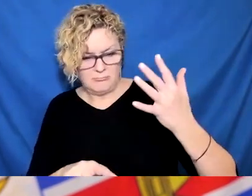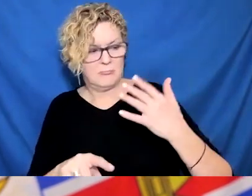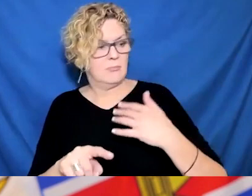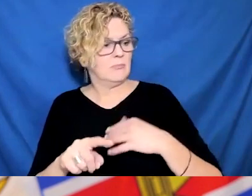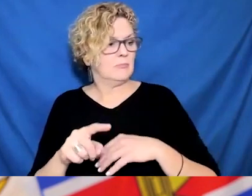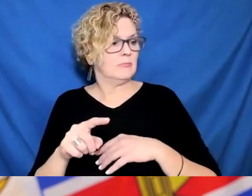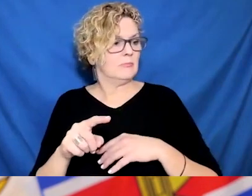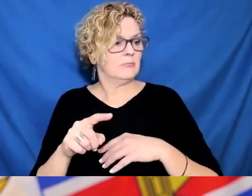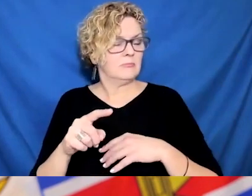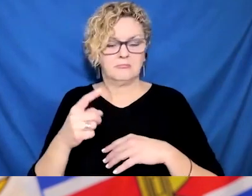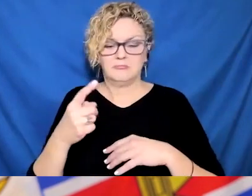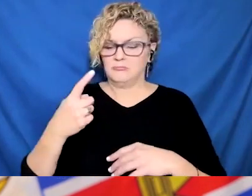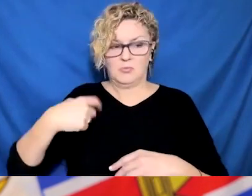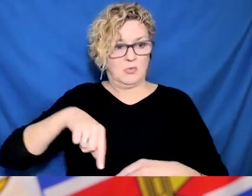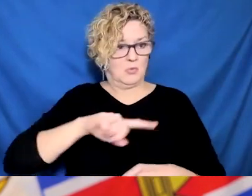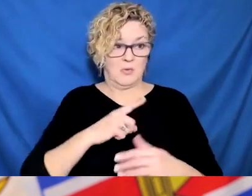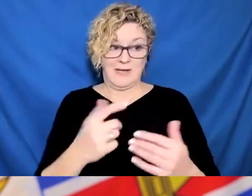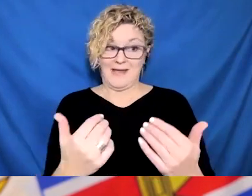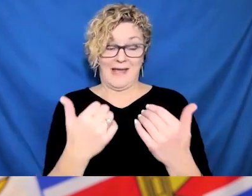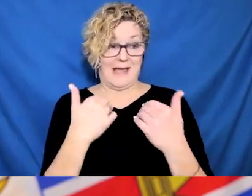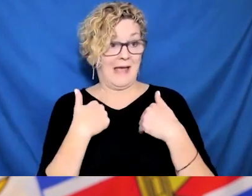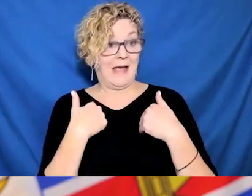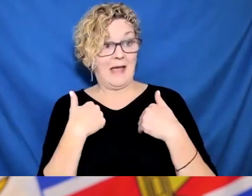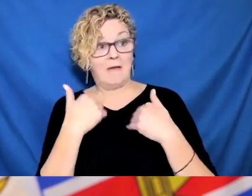Next question is from Richard Sussman, Global News.